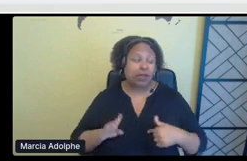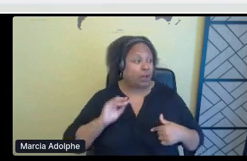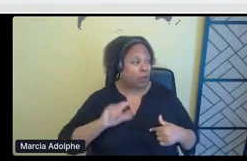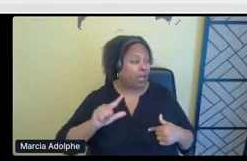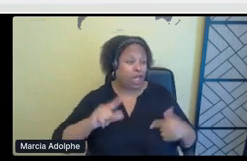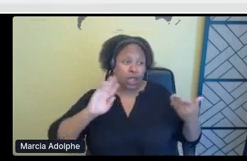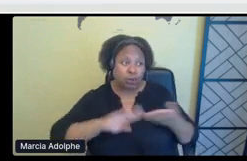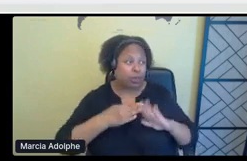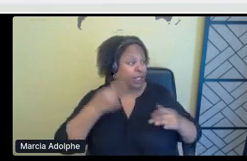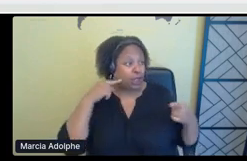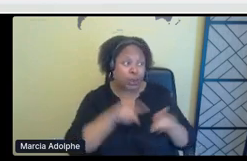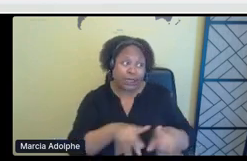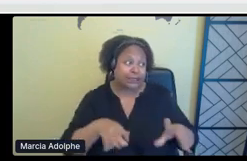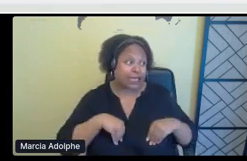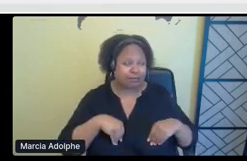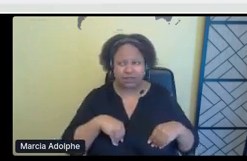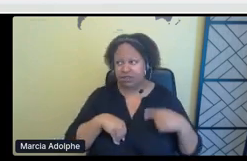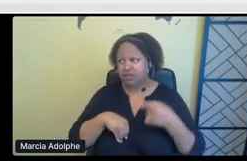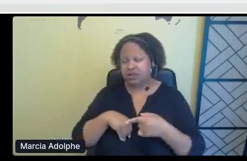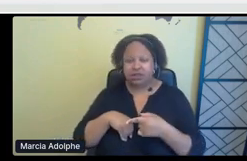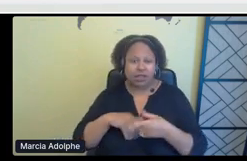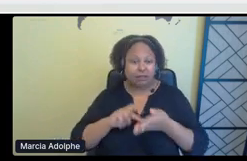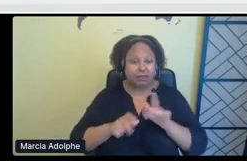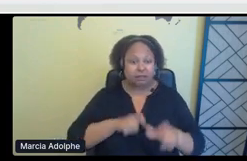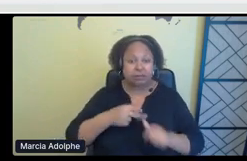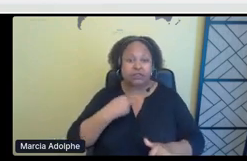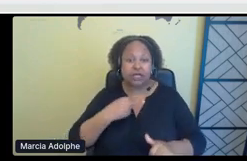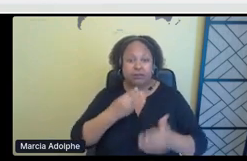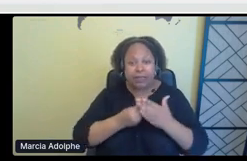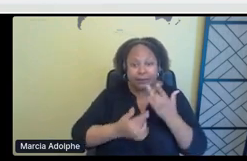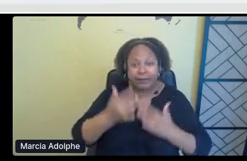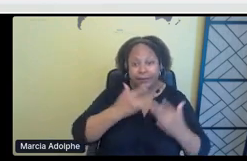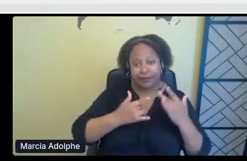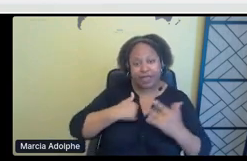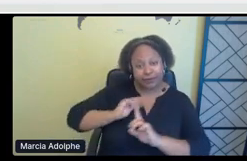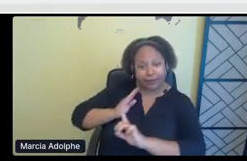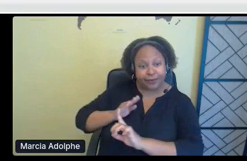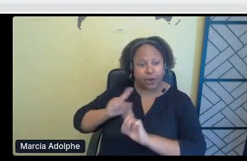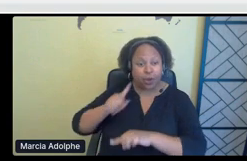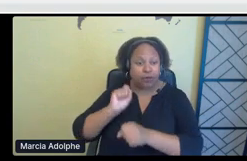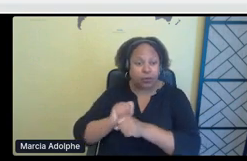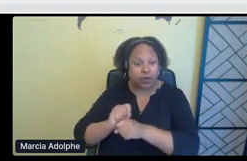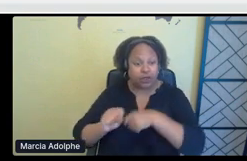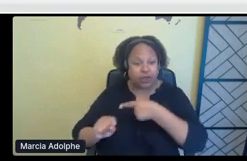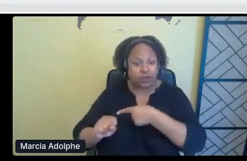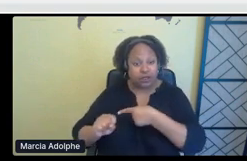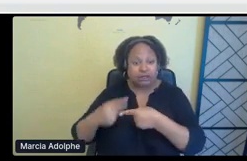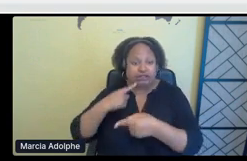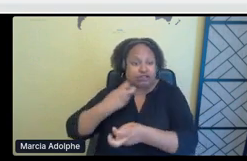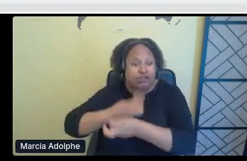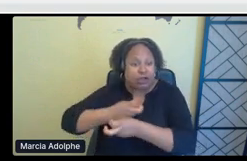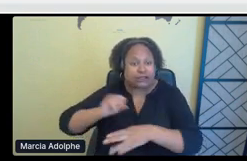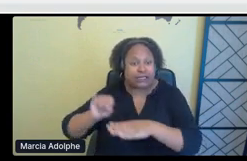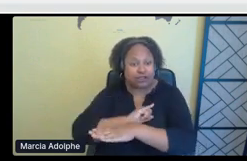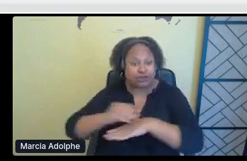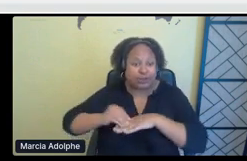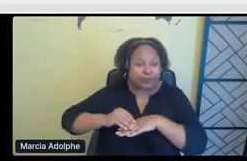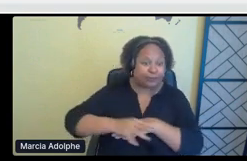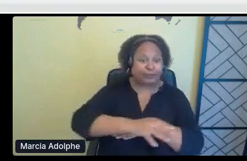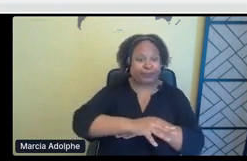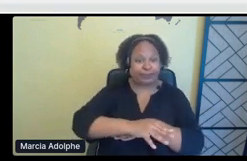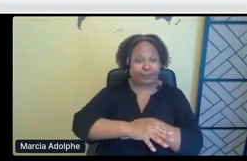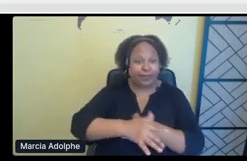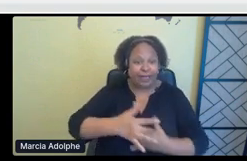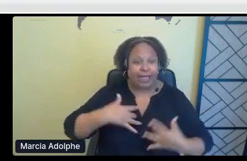agreed with it. Um, and so it makes it very challenging to, um, break away from this, uh,